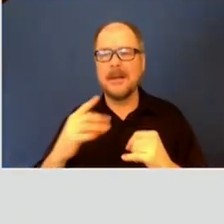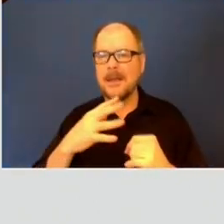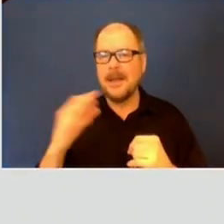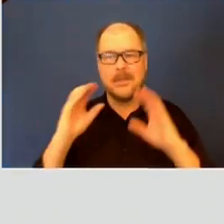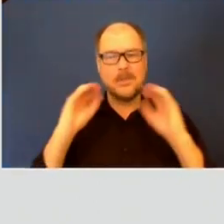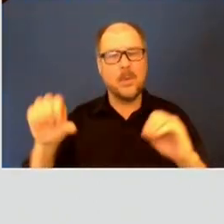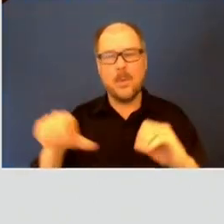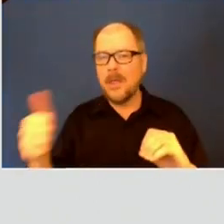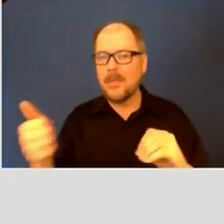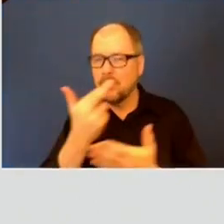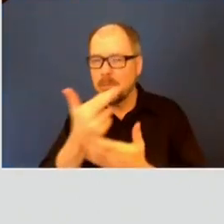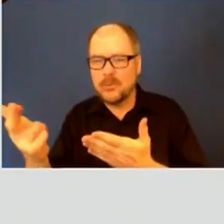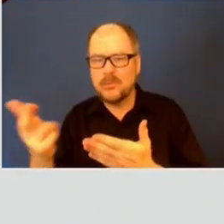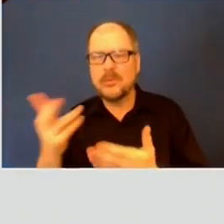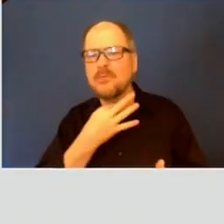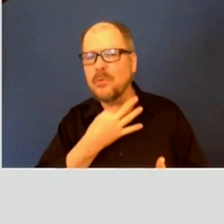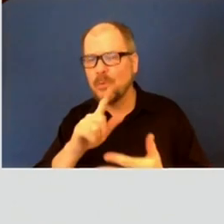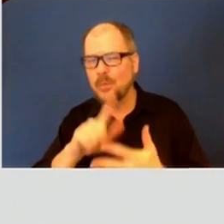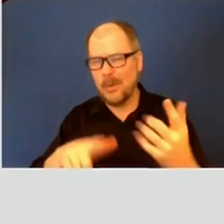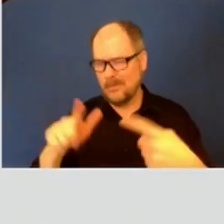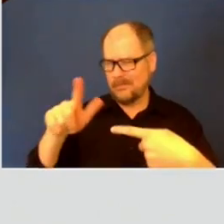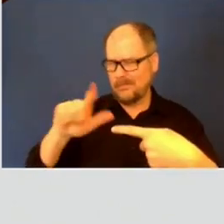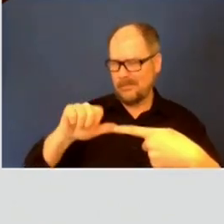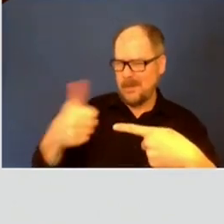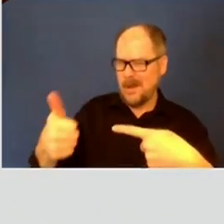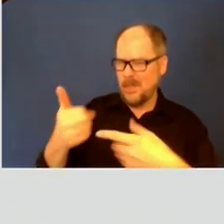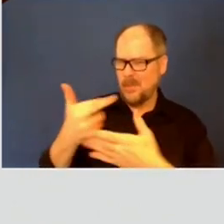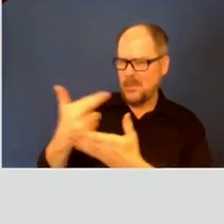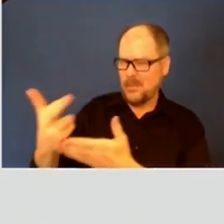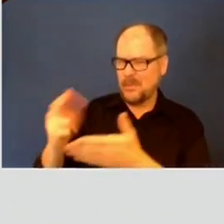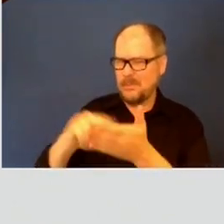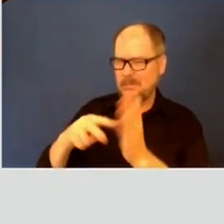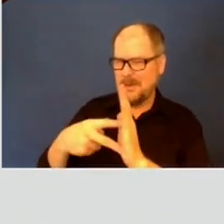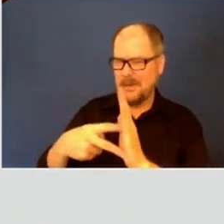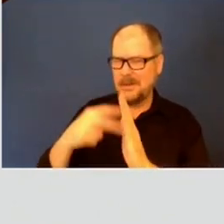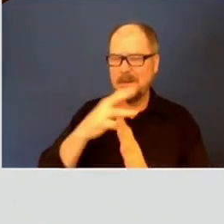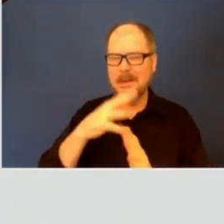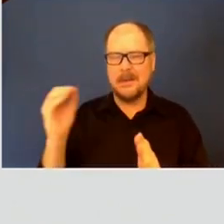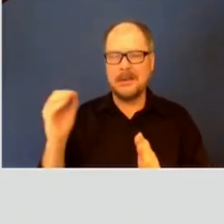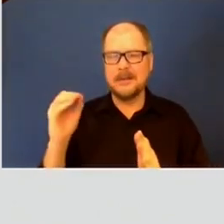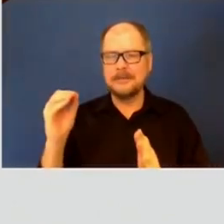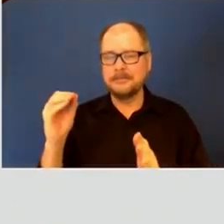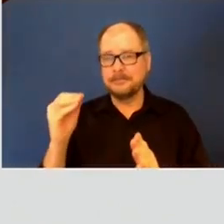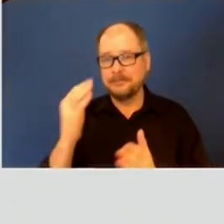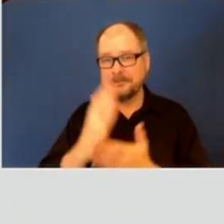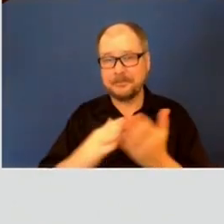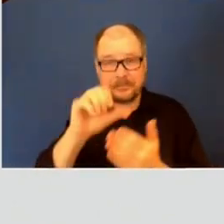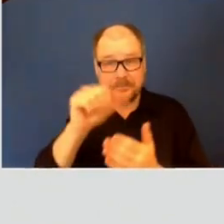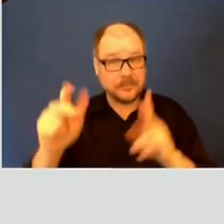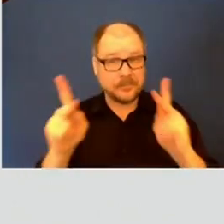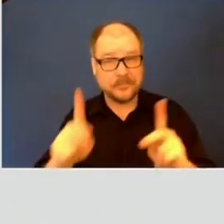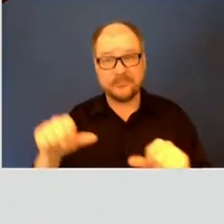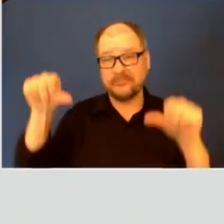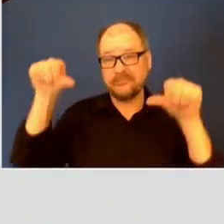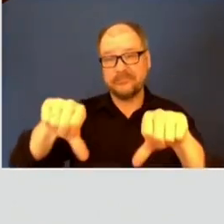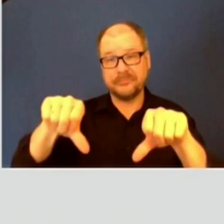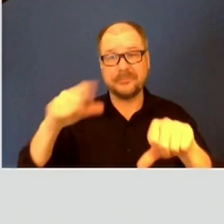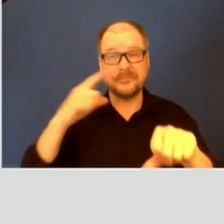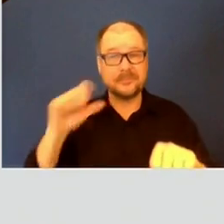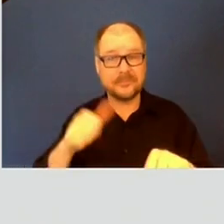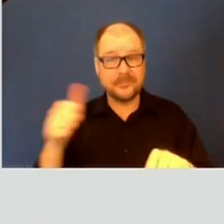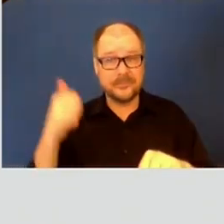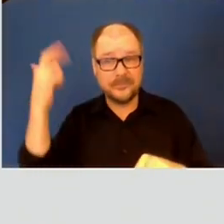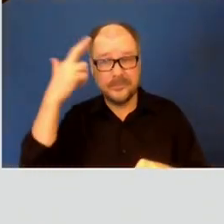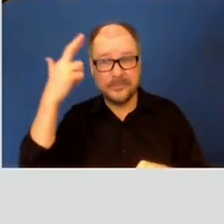those other resources might be. And if that's the case, were there folks turned away for some reason that we wouldn't understand?